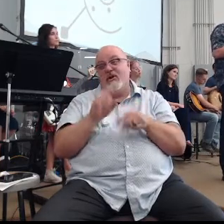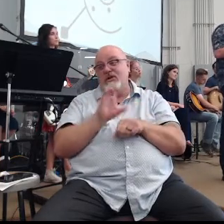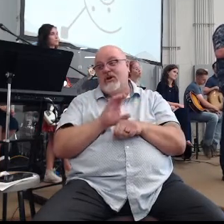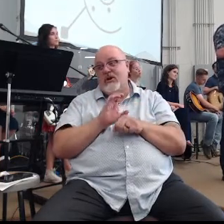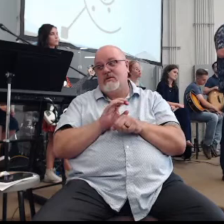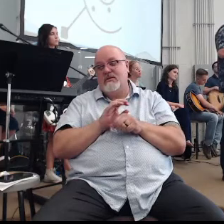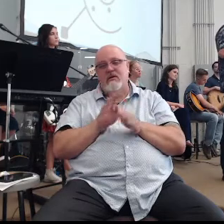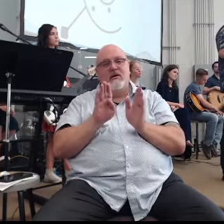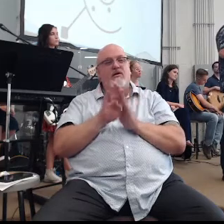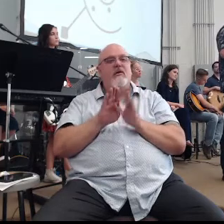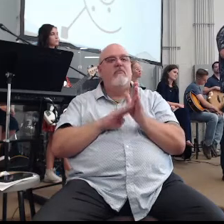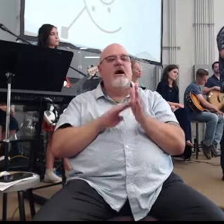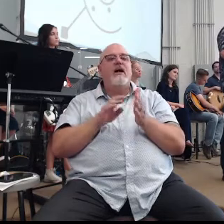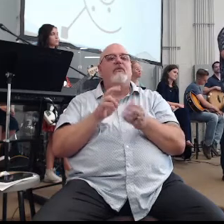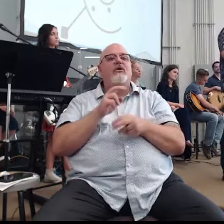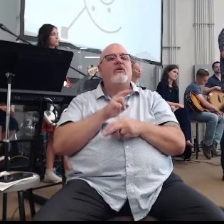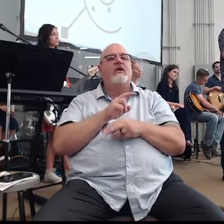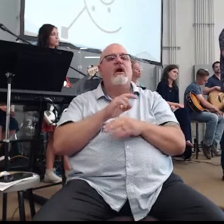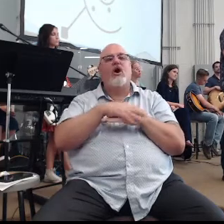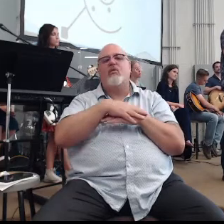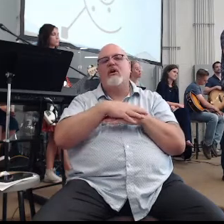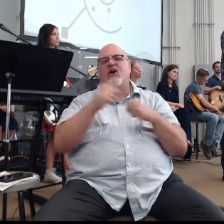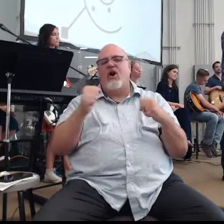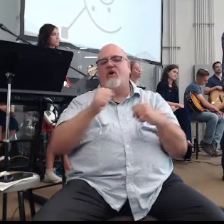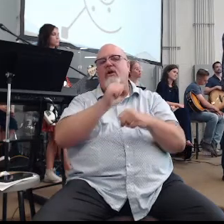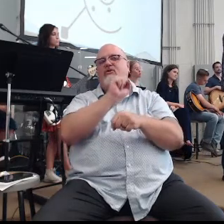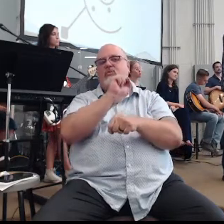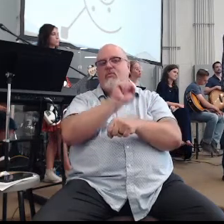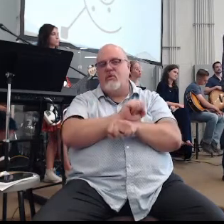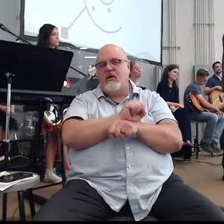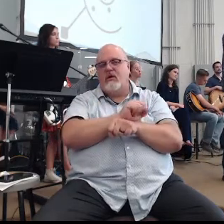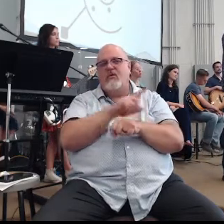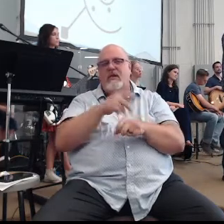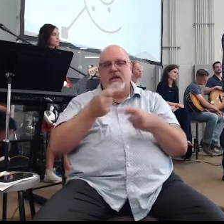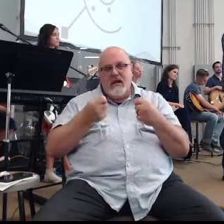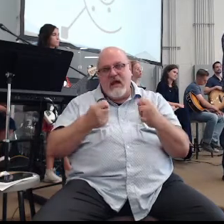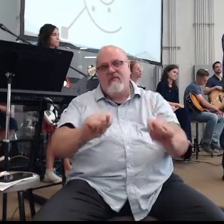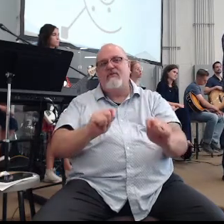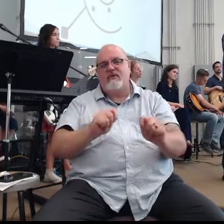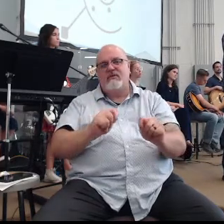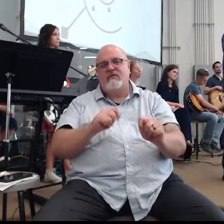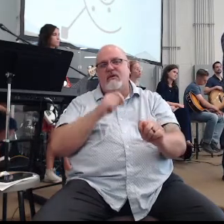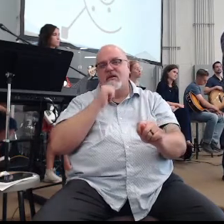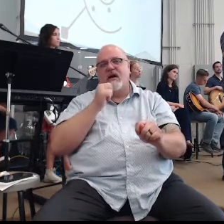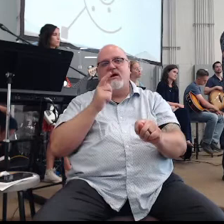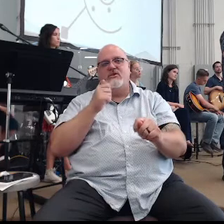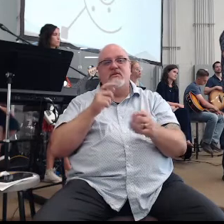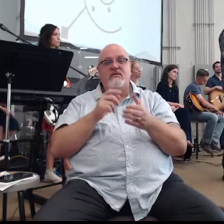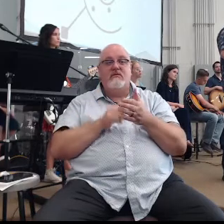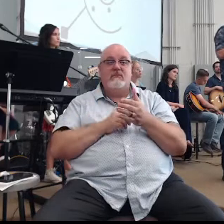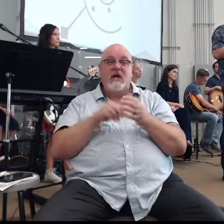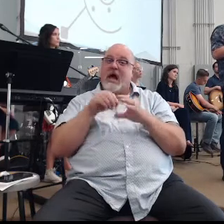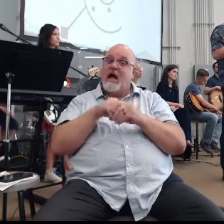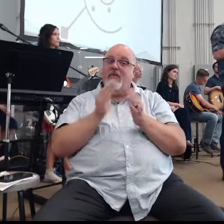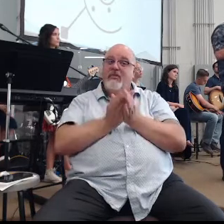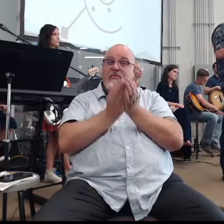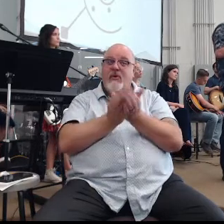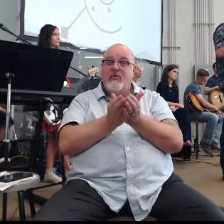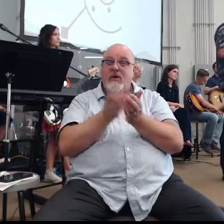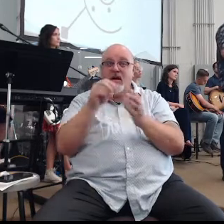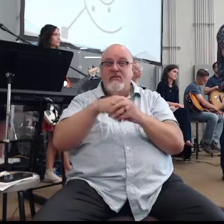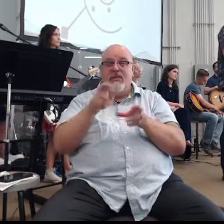The Bible calls us to work. We need to work. You need to put in the effort. I'm in the boat. I'm in the river.